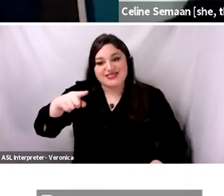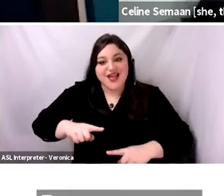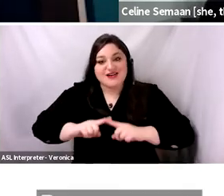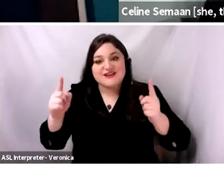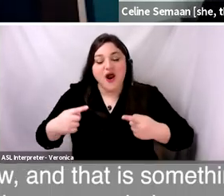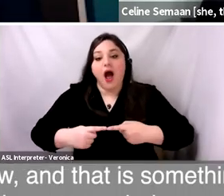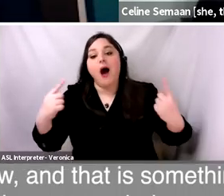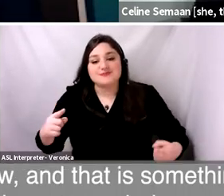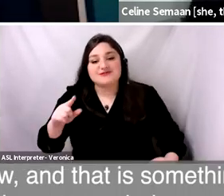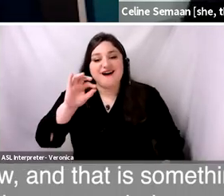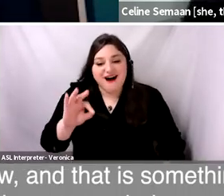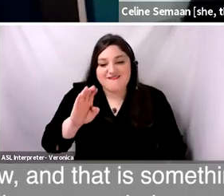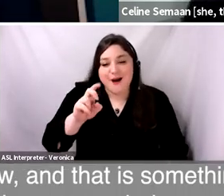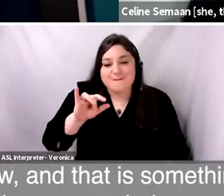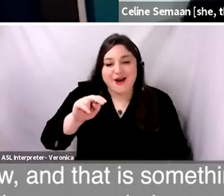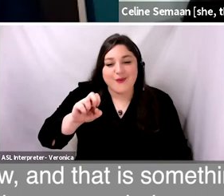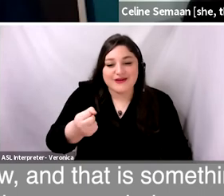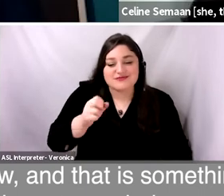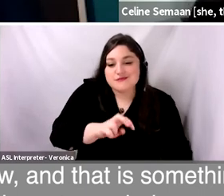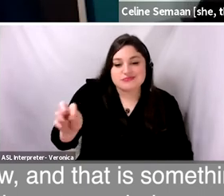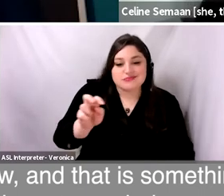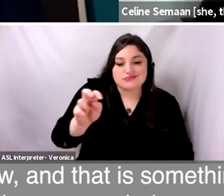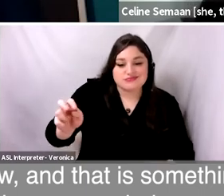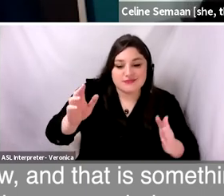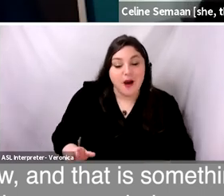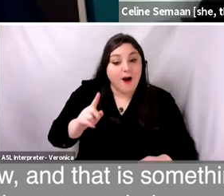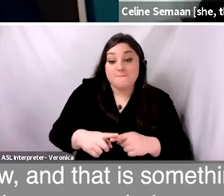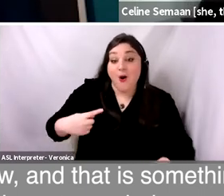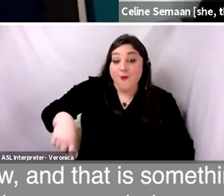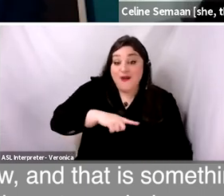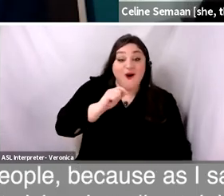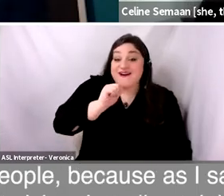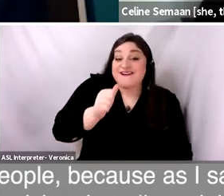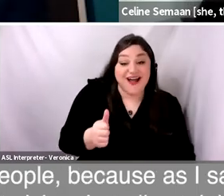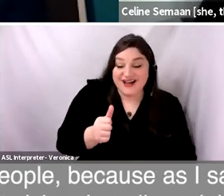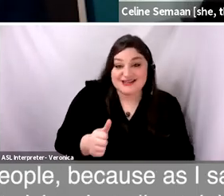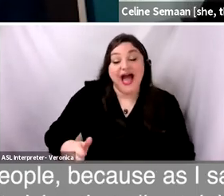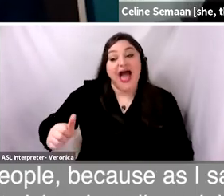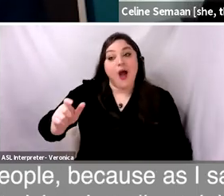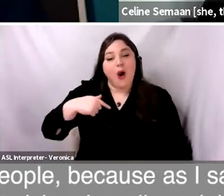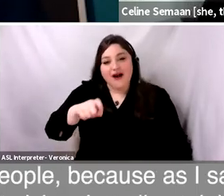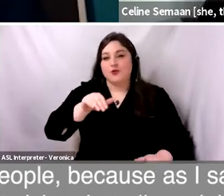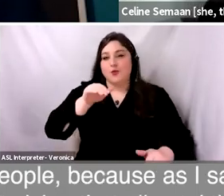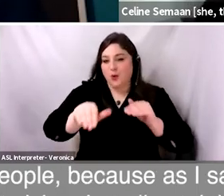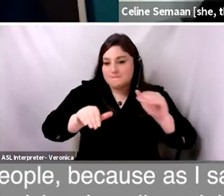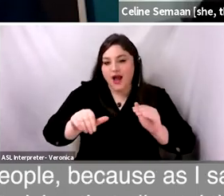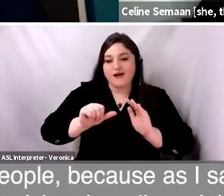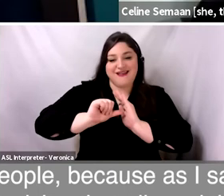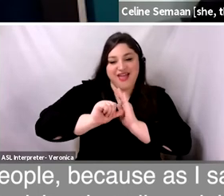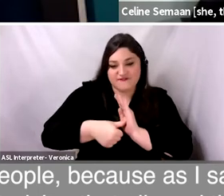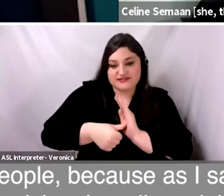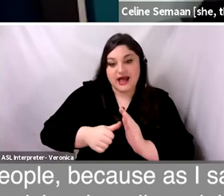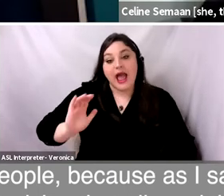But we are not, I know. And that is something key that we have to remind our population, our people, because as I